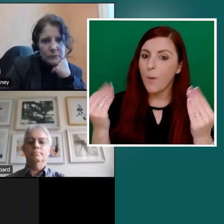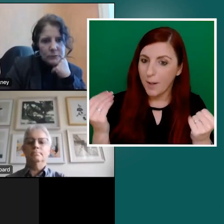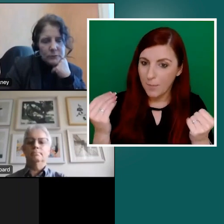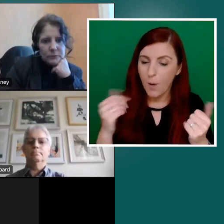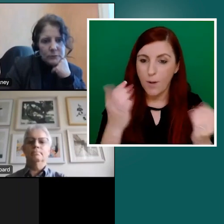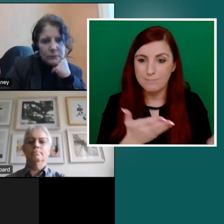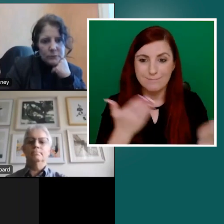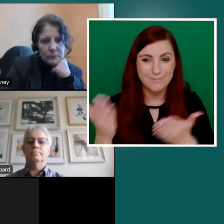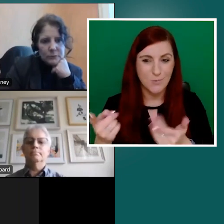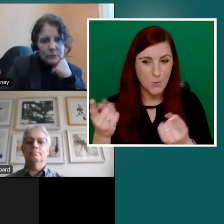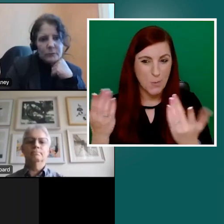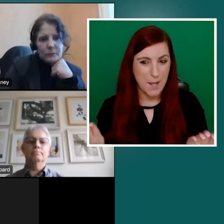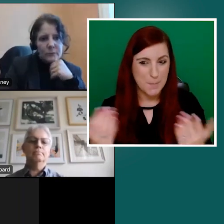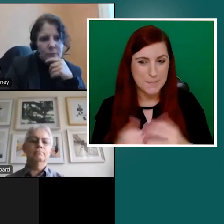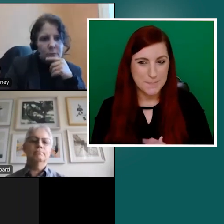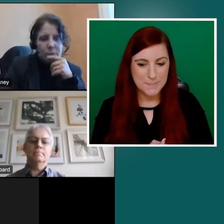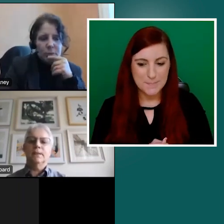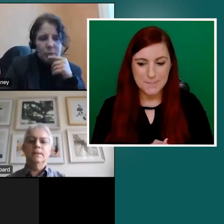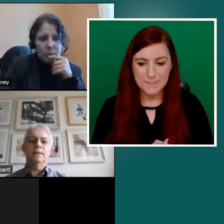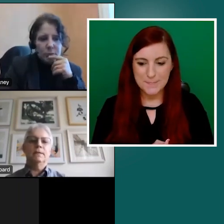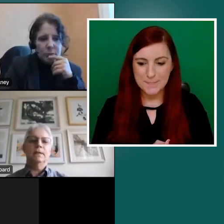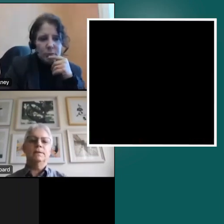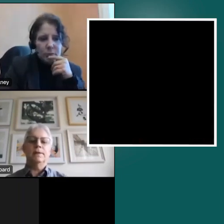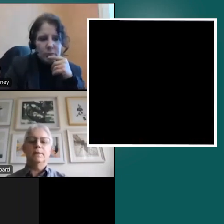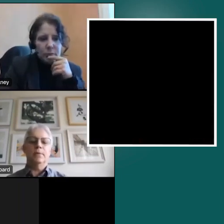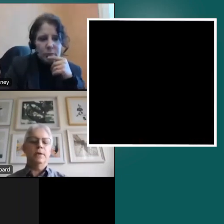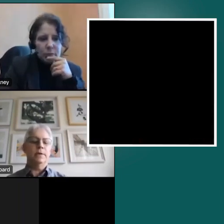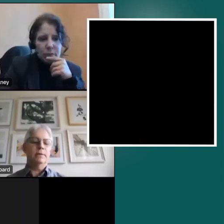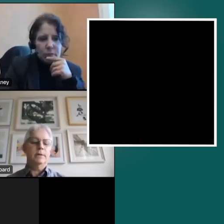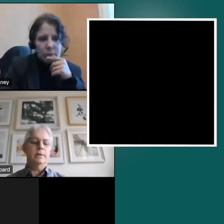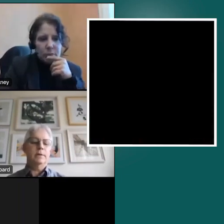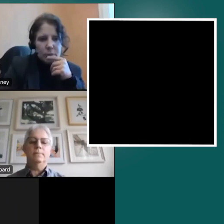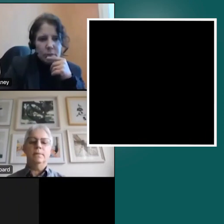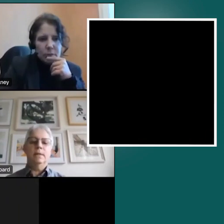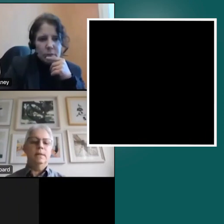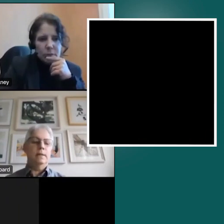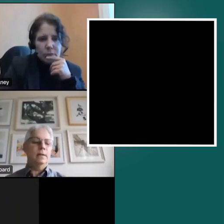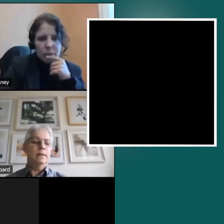to hand the floor over to you. Thank you. Thank you, Breen.